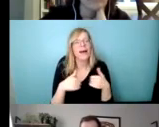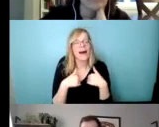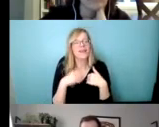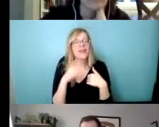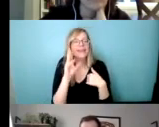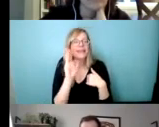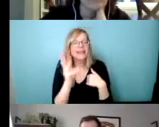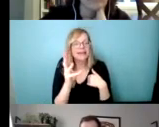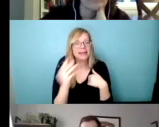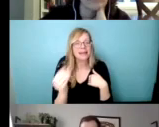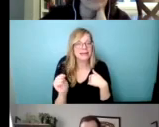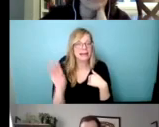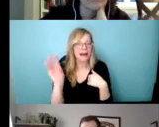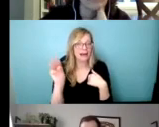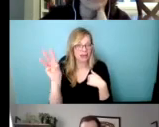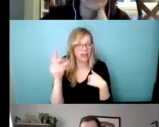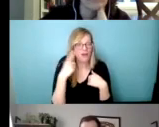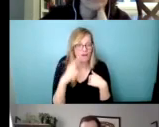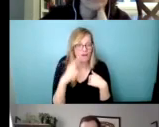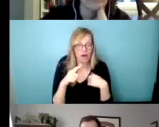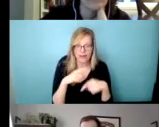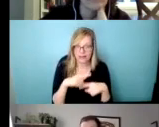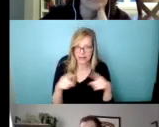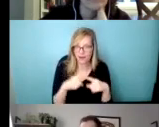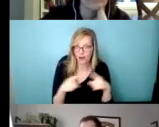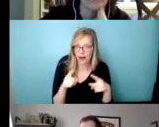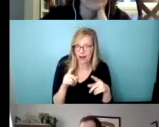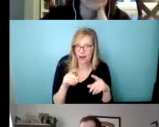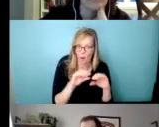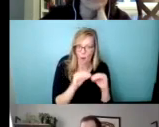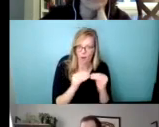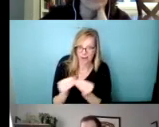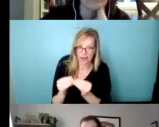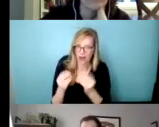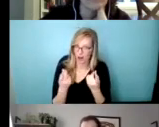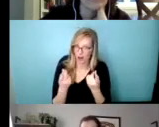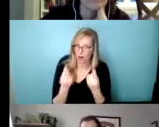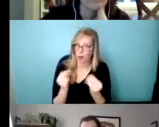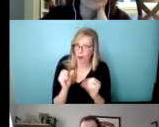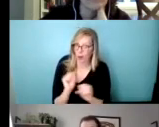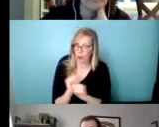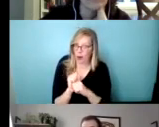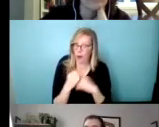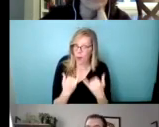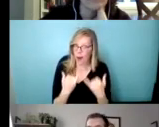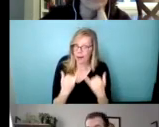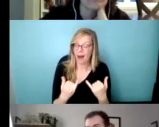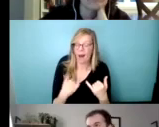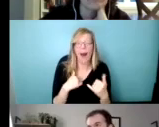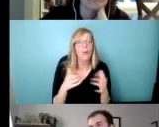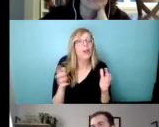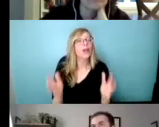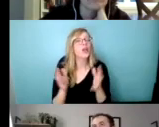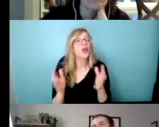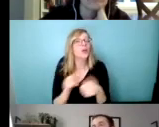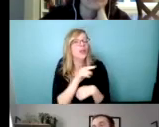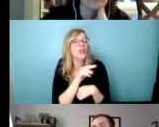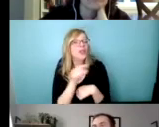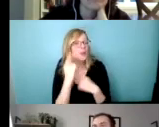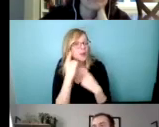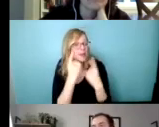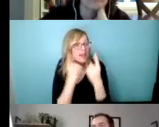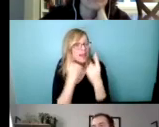coalitions or campaigns that are doing work right now. Uh, and I'm going to encourage you right after this session to take action on at least one of those things.